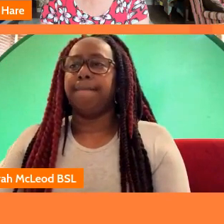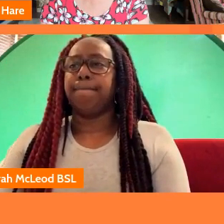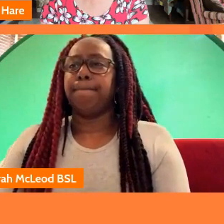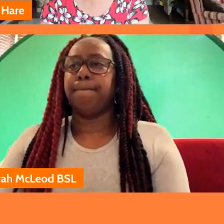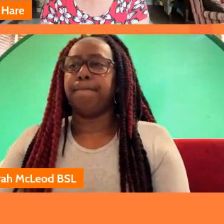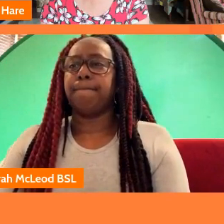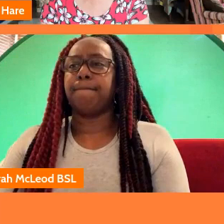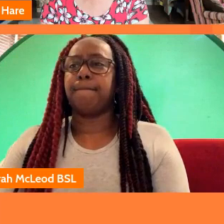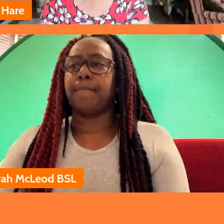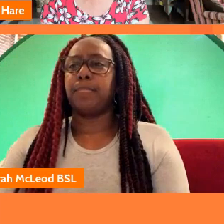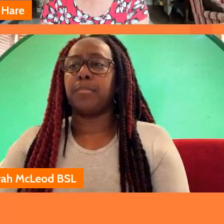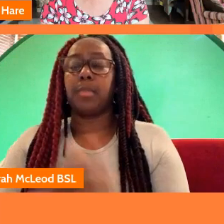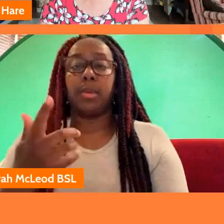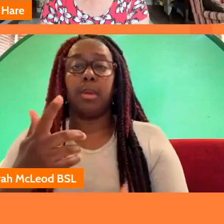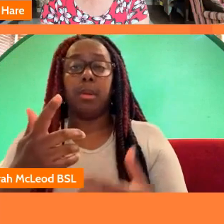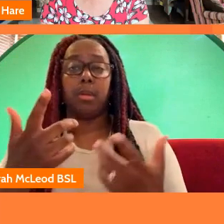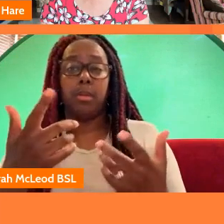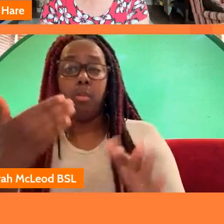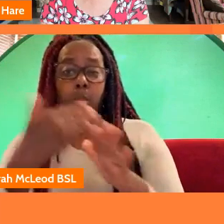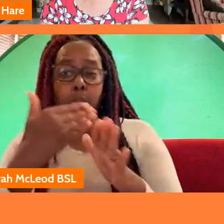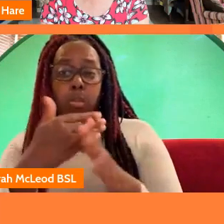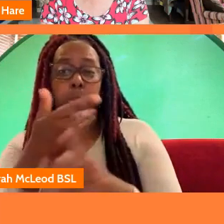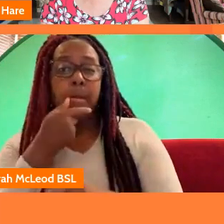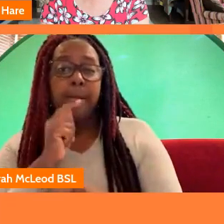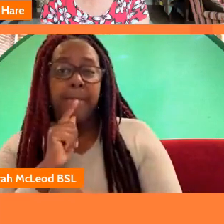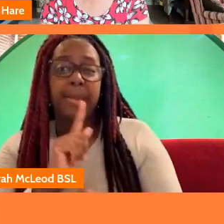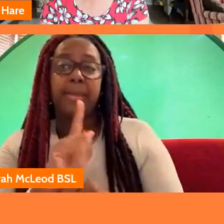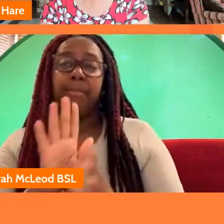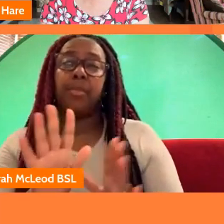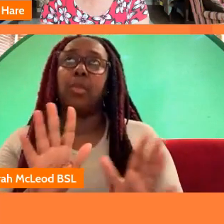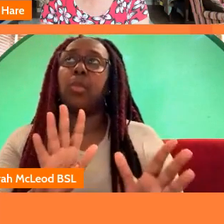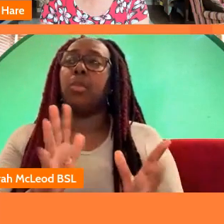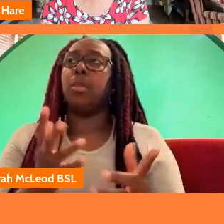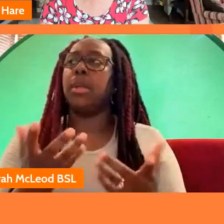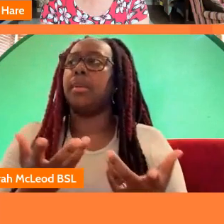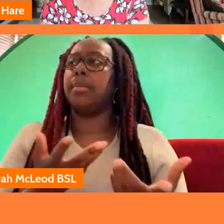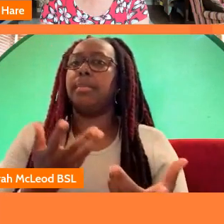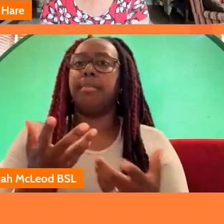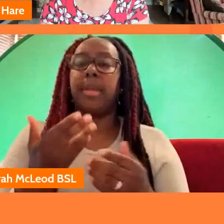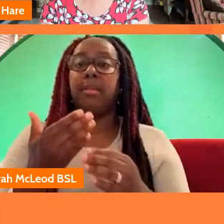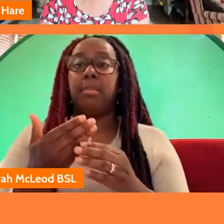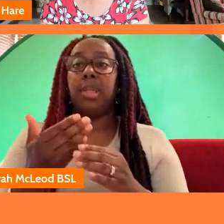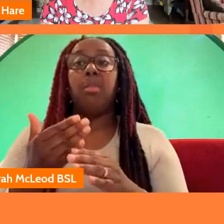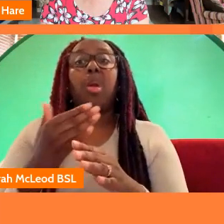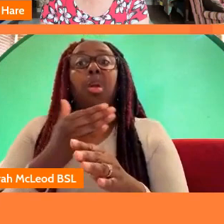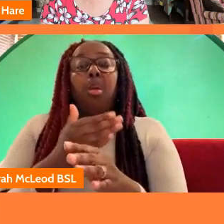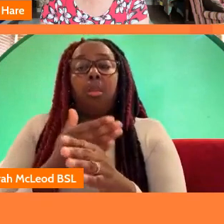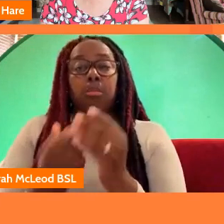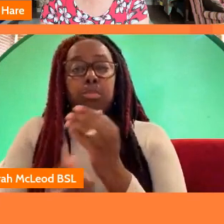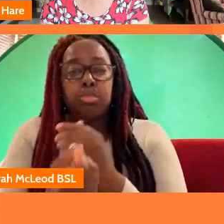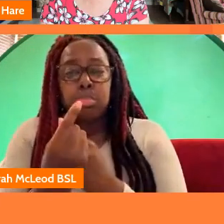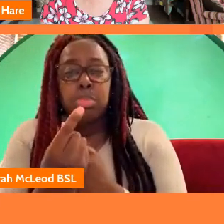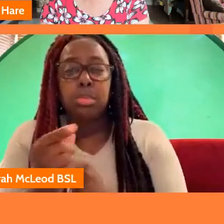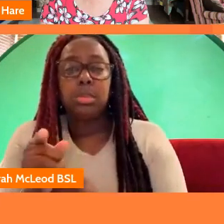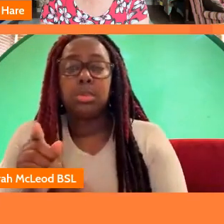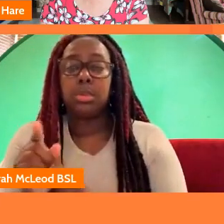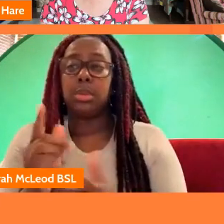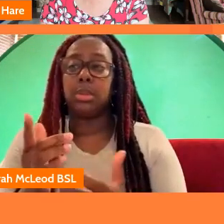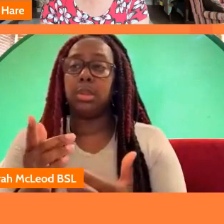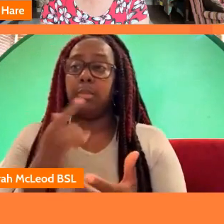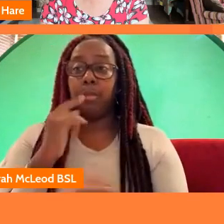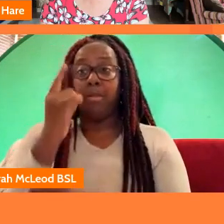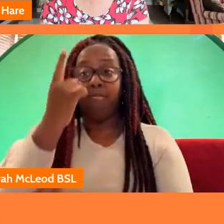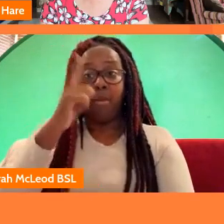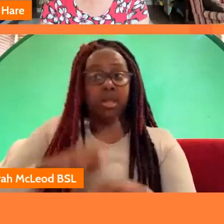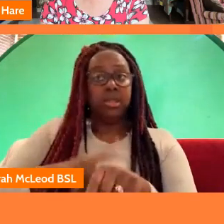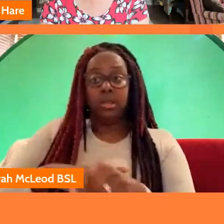if you're working with people that maybe this is a uh an early opportunity for them again um this is maybe their first